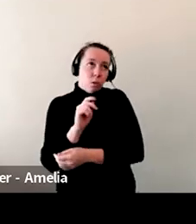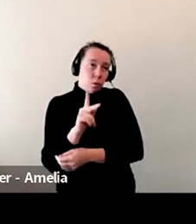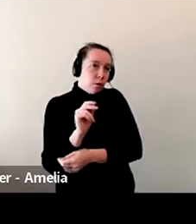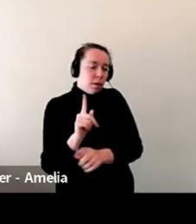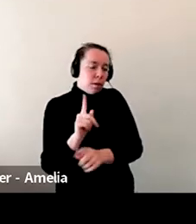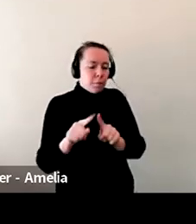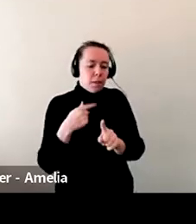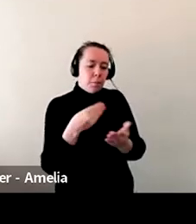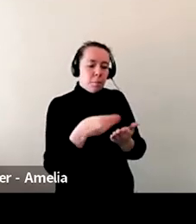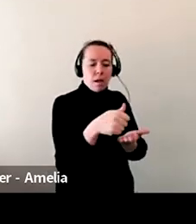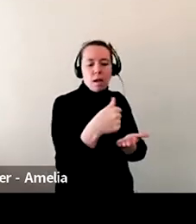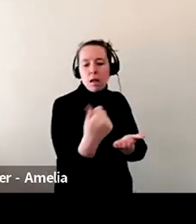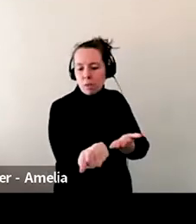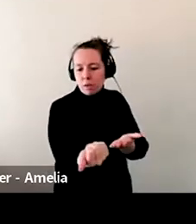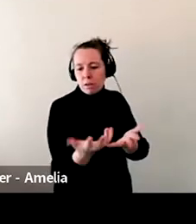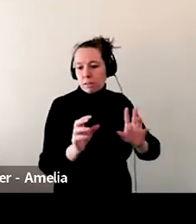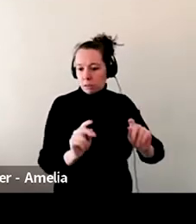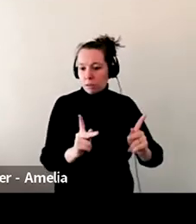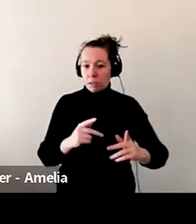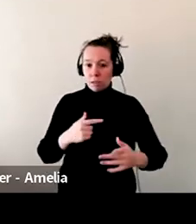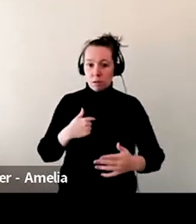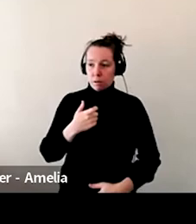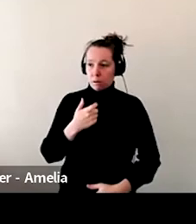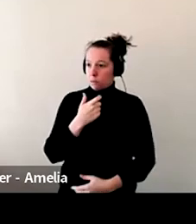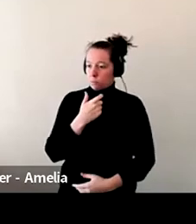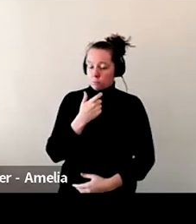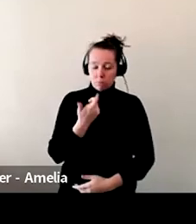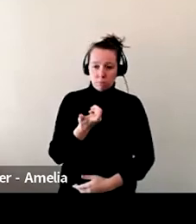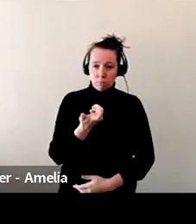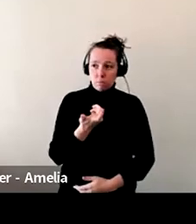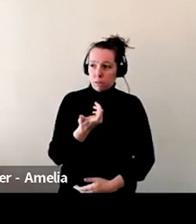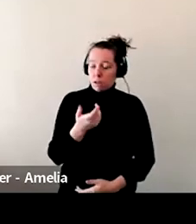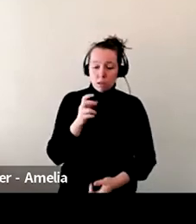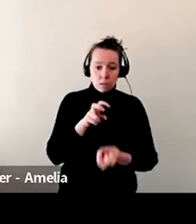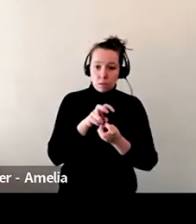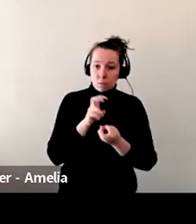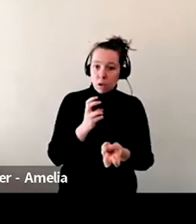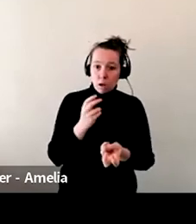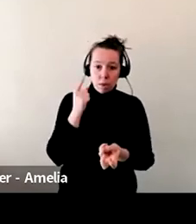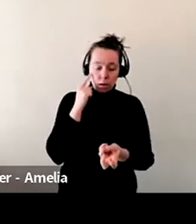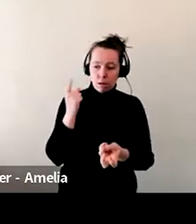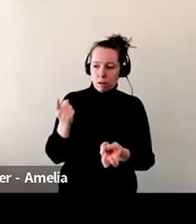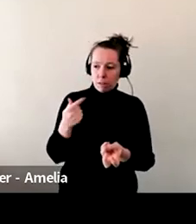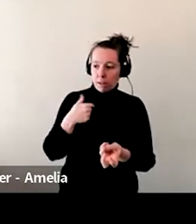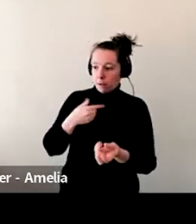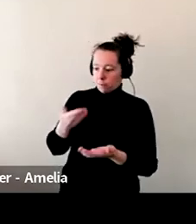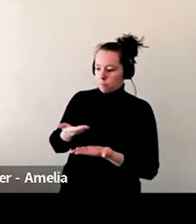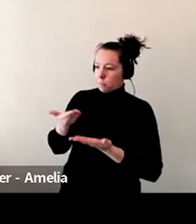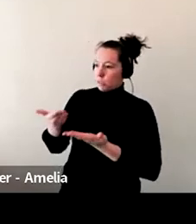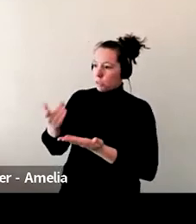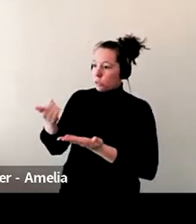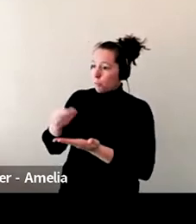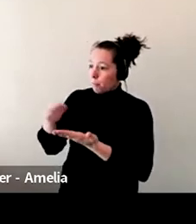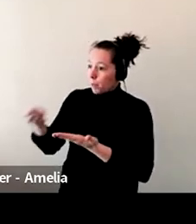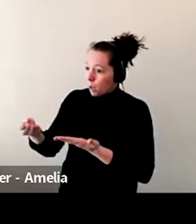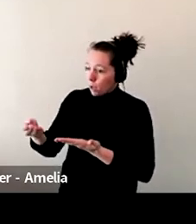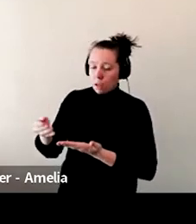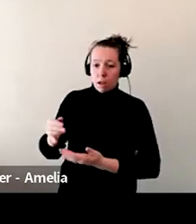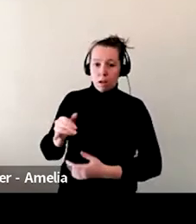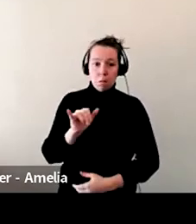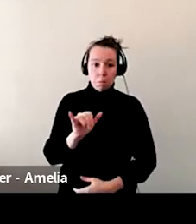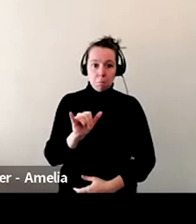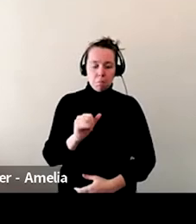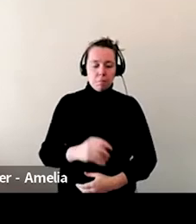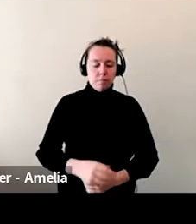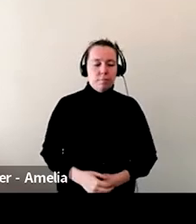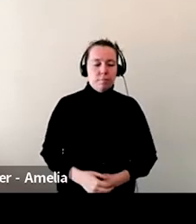Um, so the power of sort of hand selling really is stronger than I thought it was. Um, the other kind of thing that just sort of randomly,